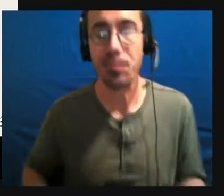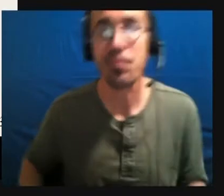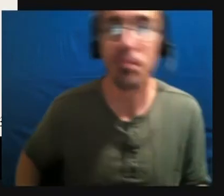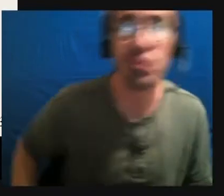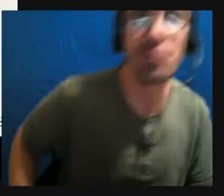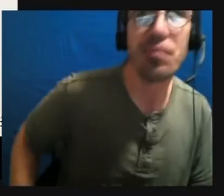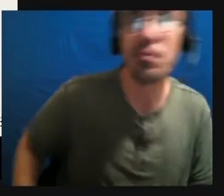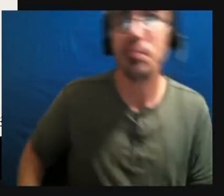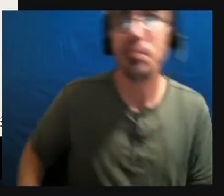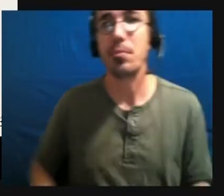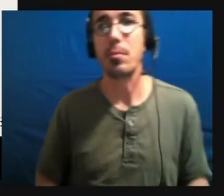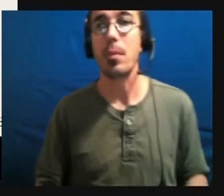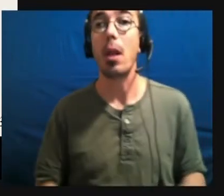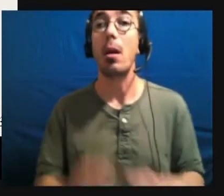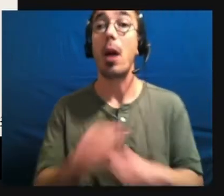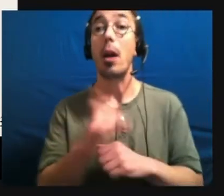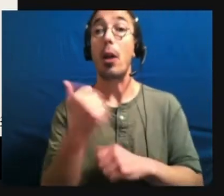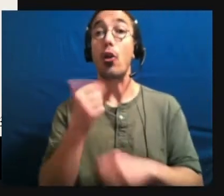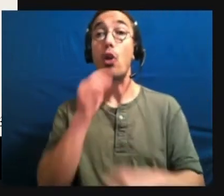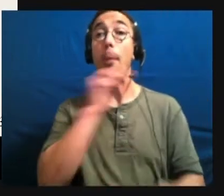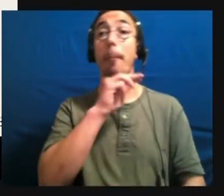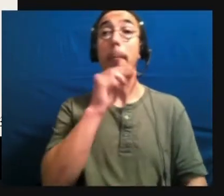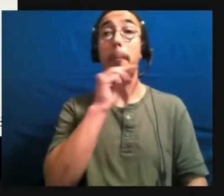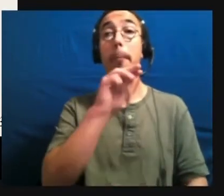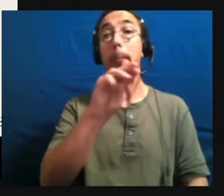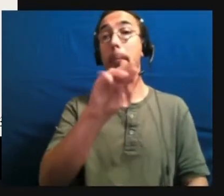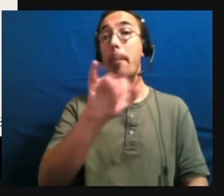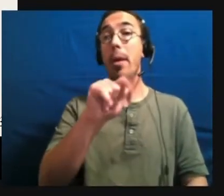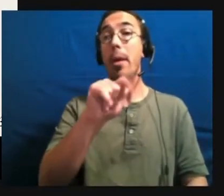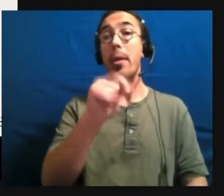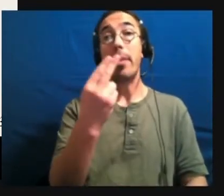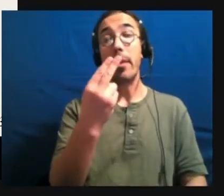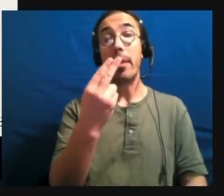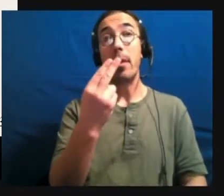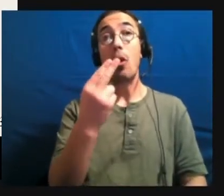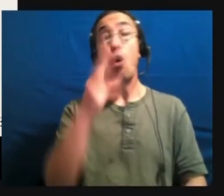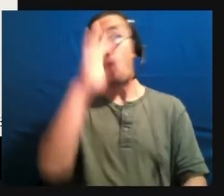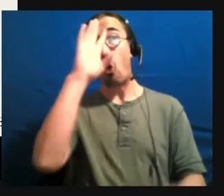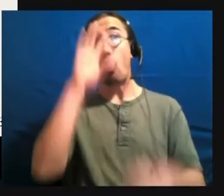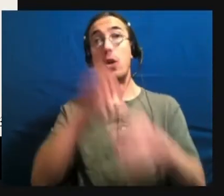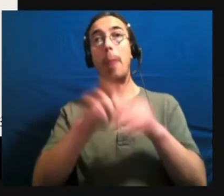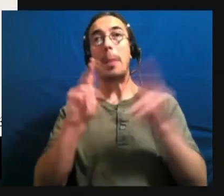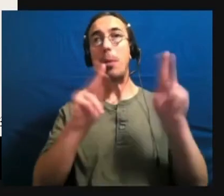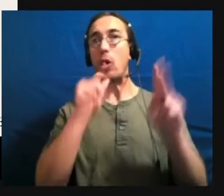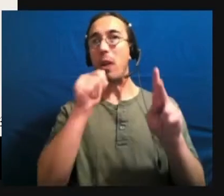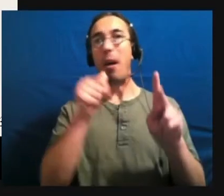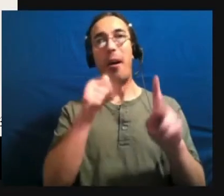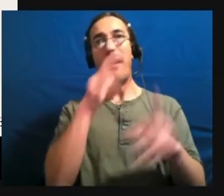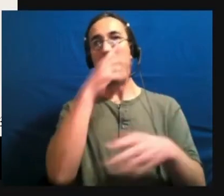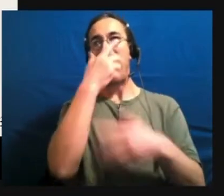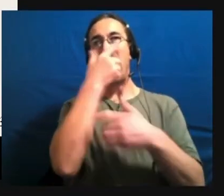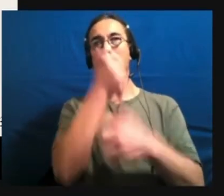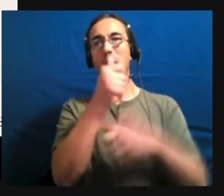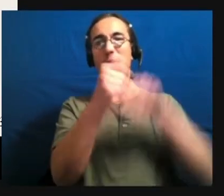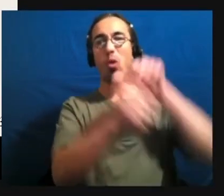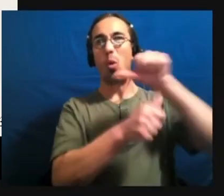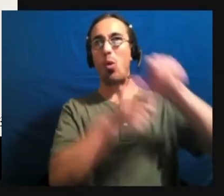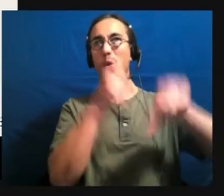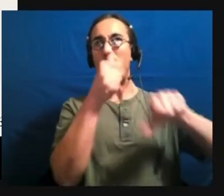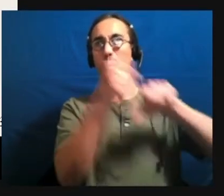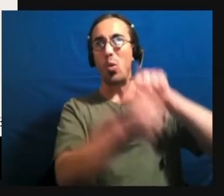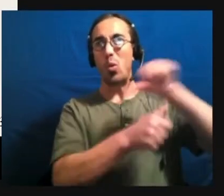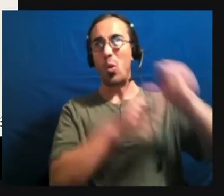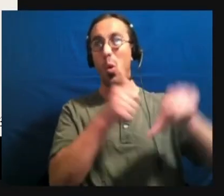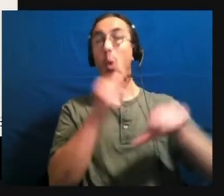Another myth is that autistics aren't interested in social contact or relationships. And that is such